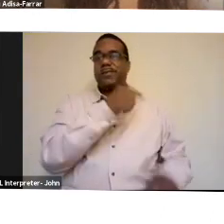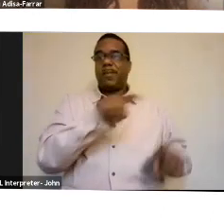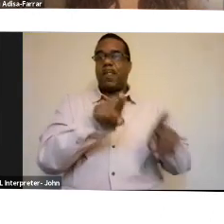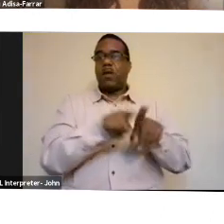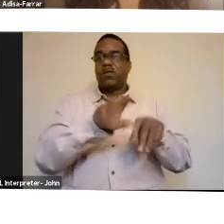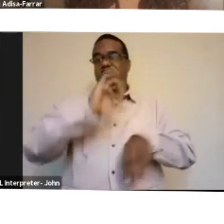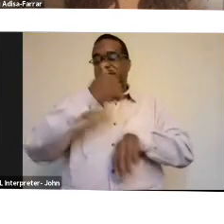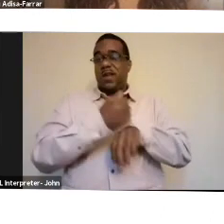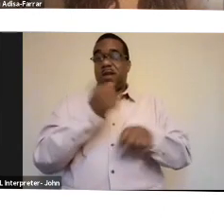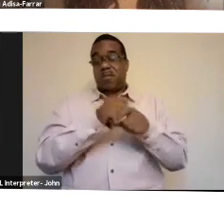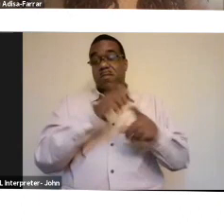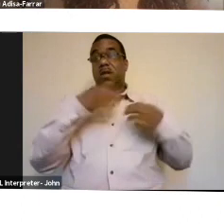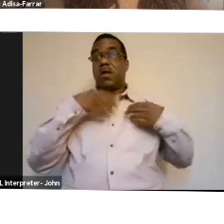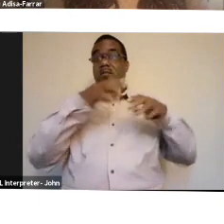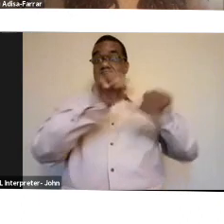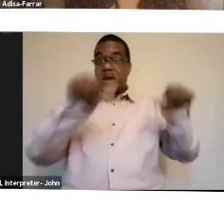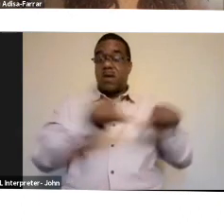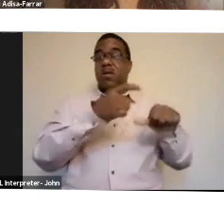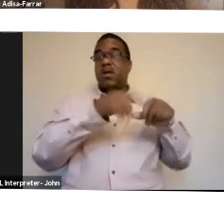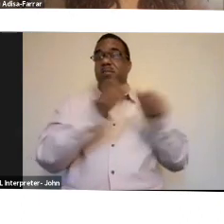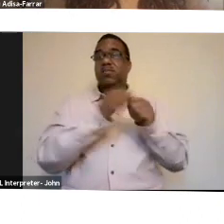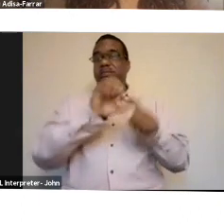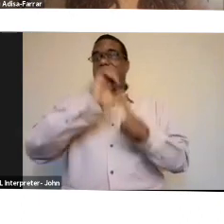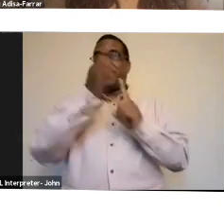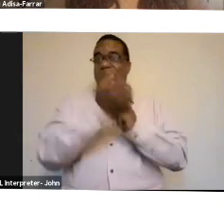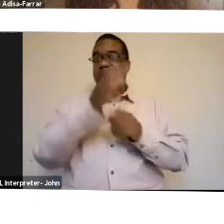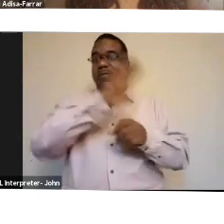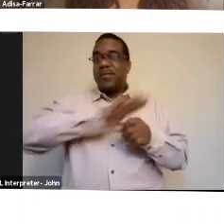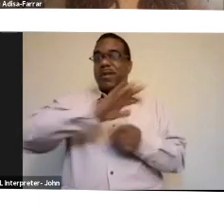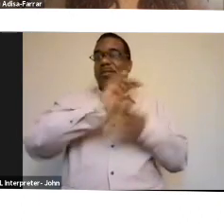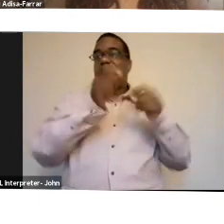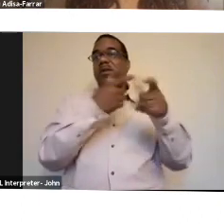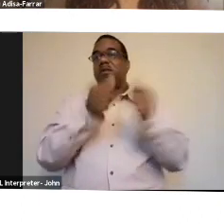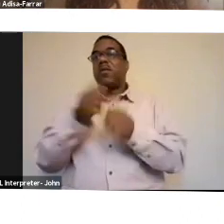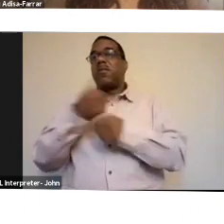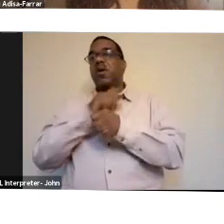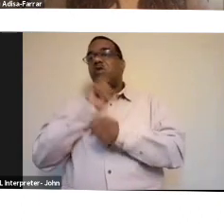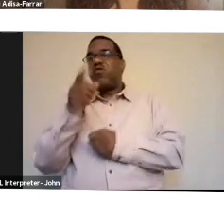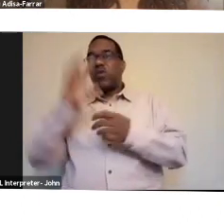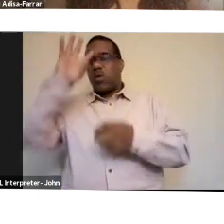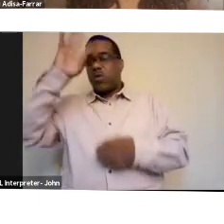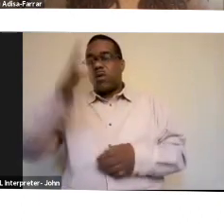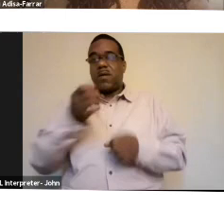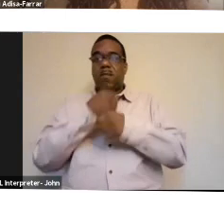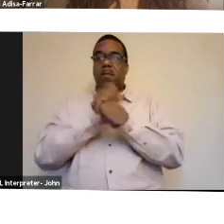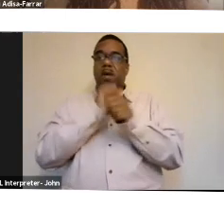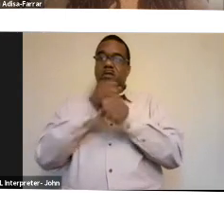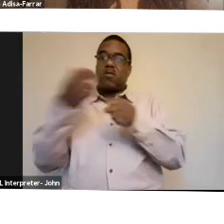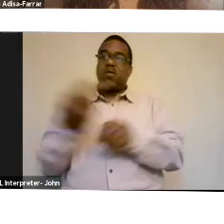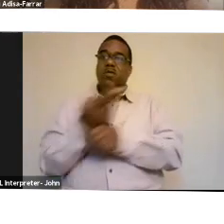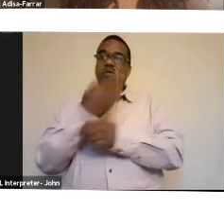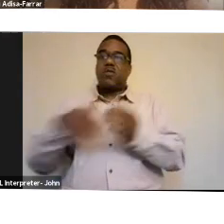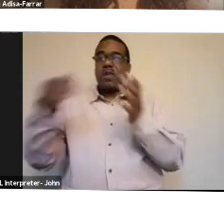health. The other thing that is paramount to making sure that whatever you're creating or making is regenerative is not using